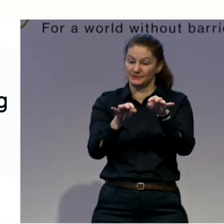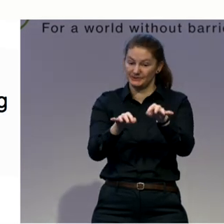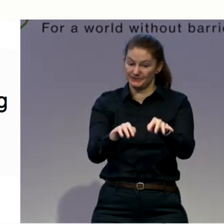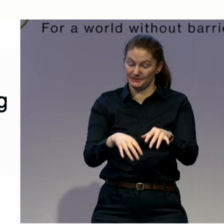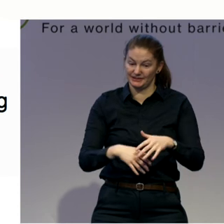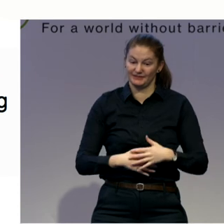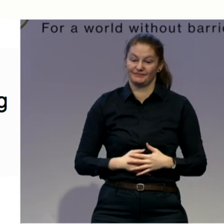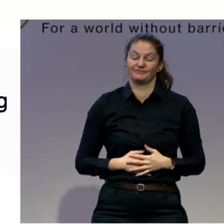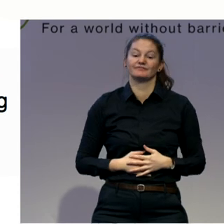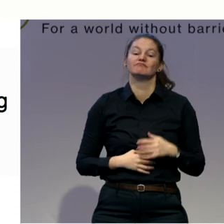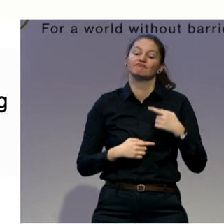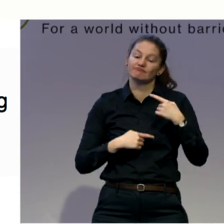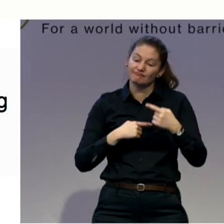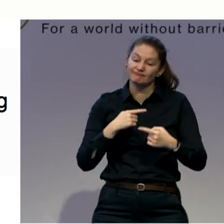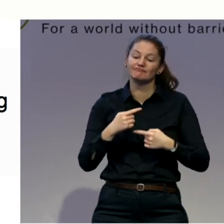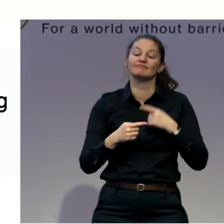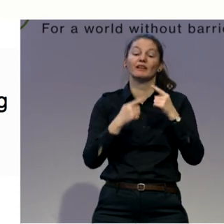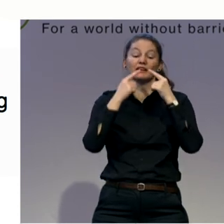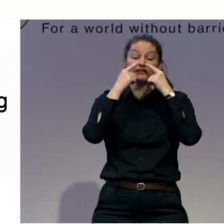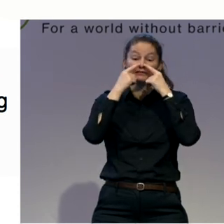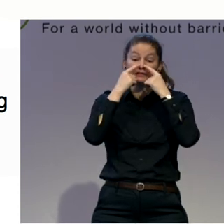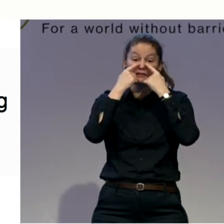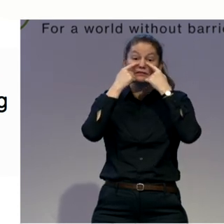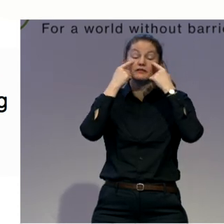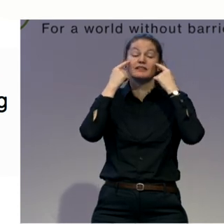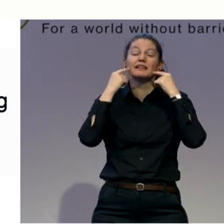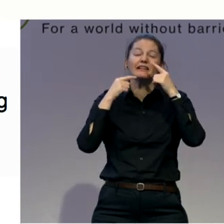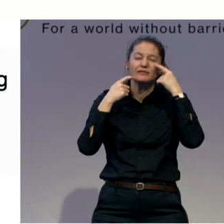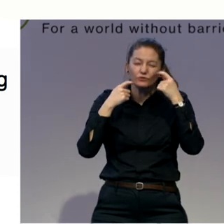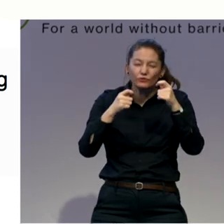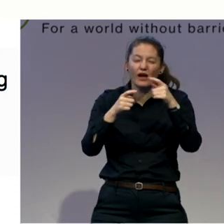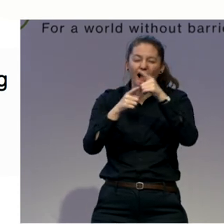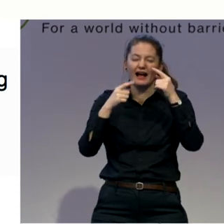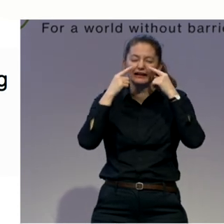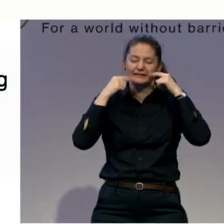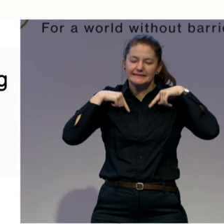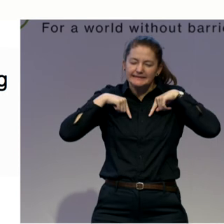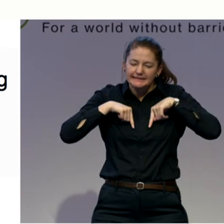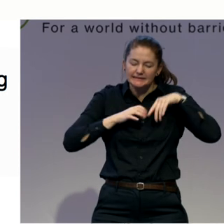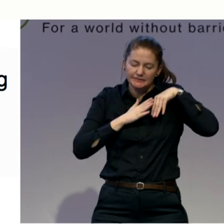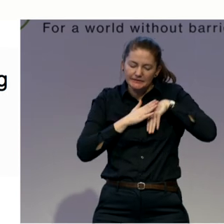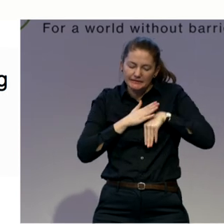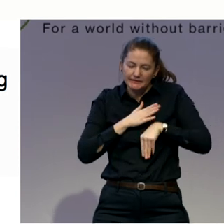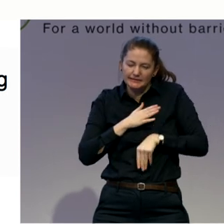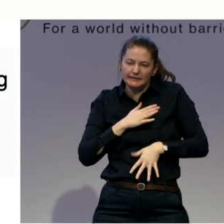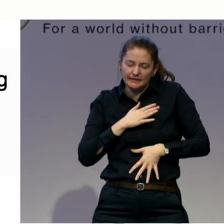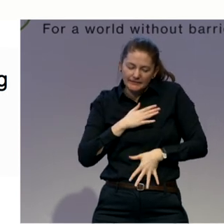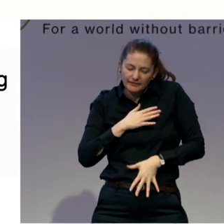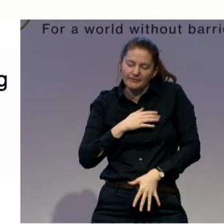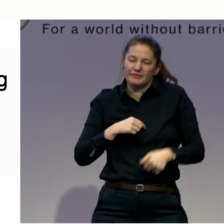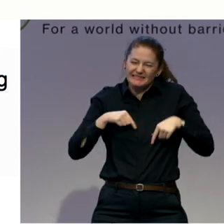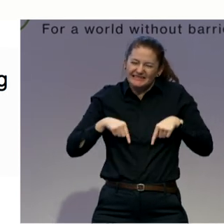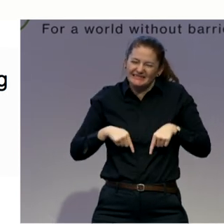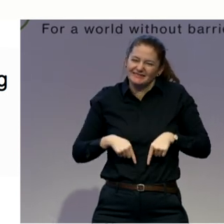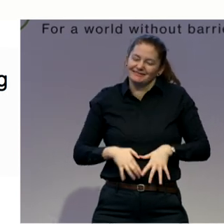spine, your pelvis. Let your belly pop up a little bit. Let your abdominals pull up. Don't compress it. And